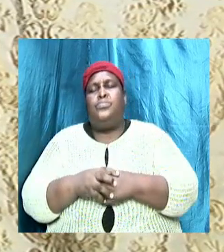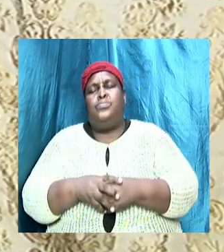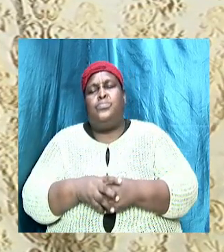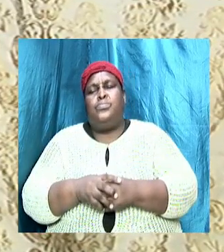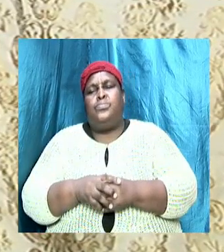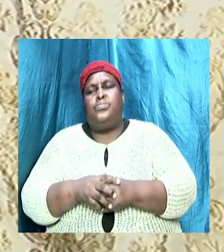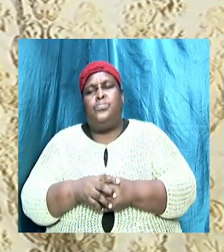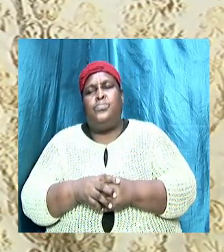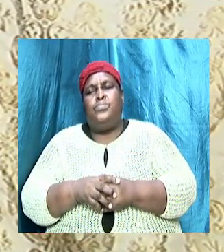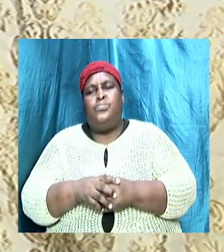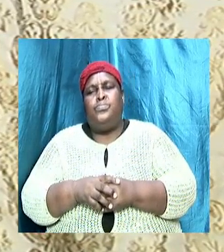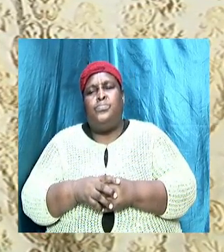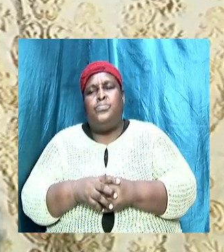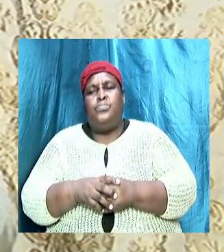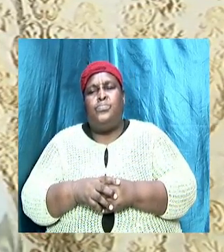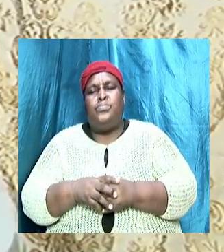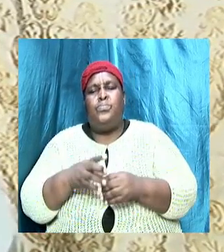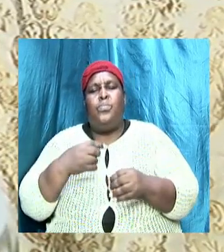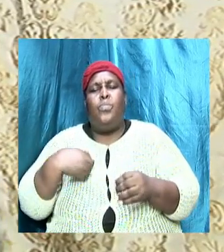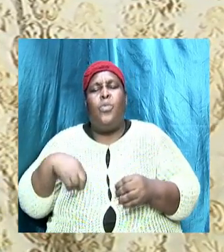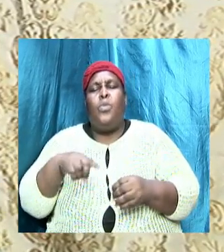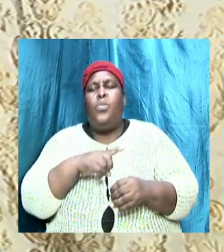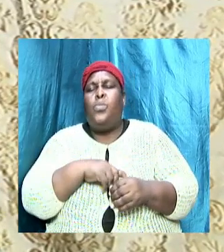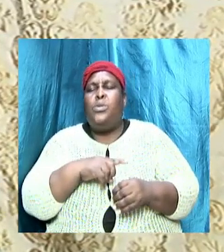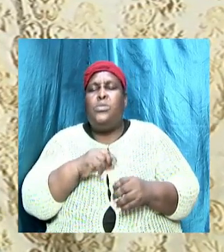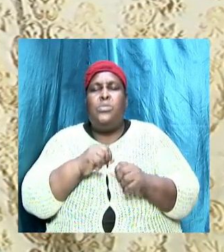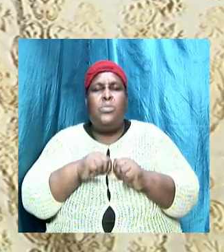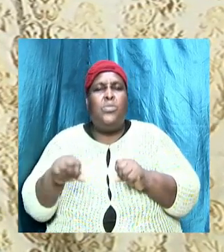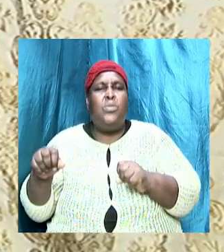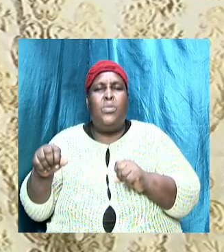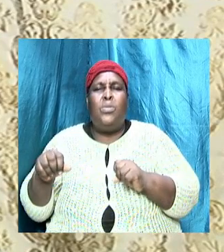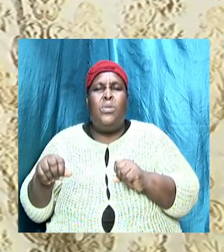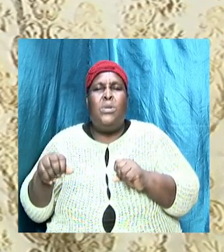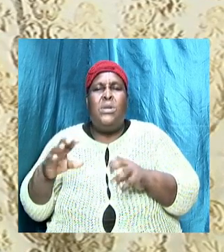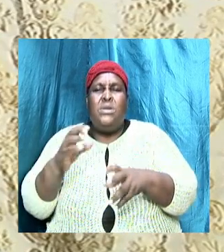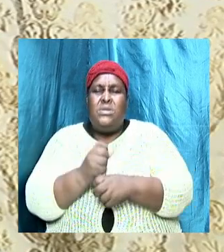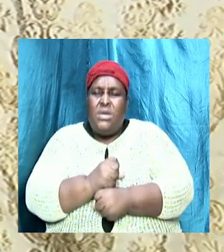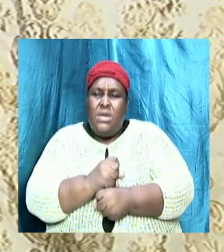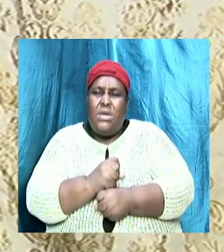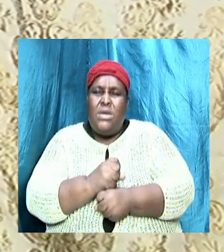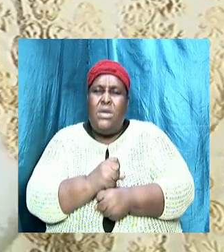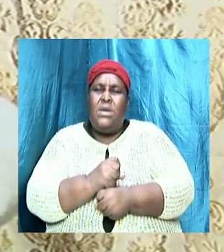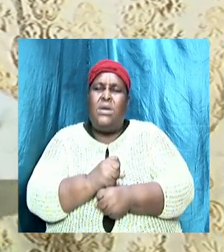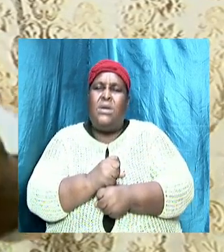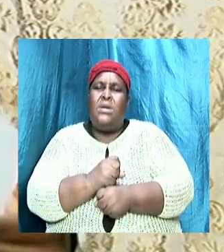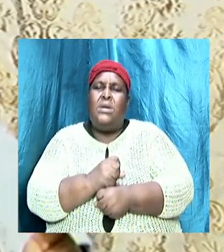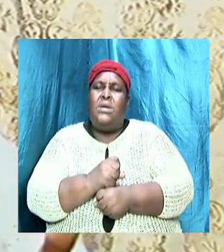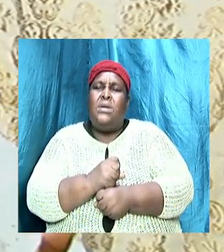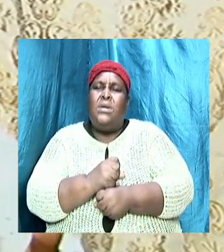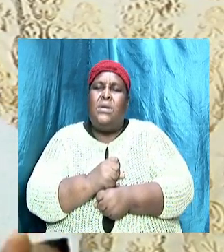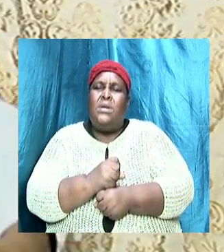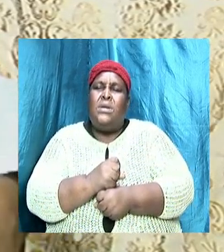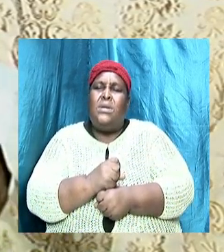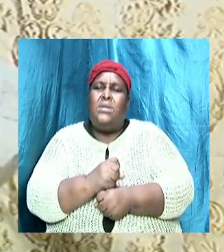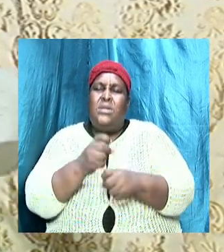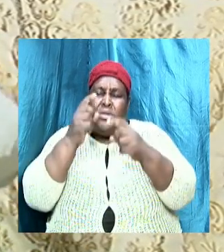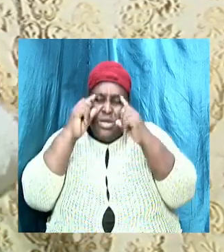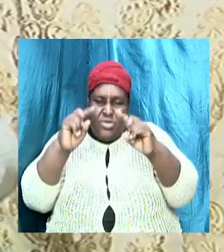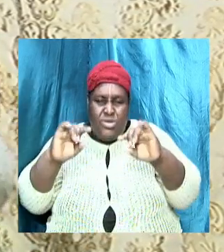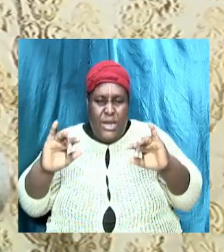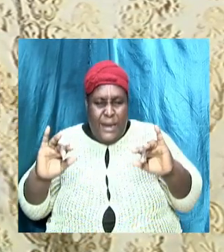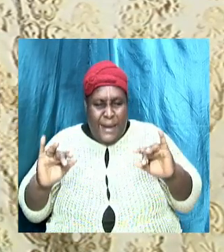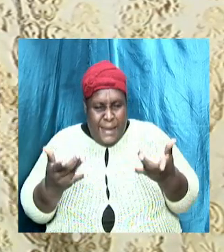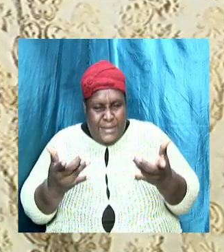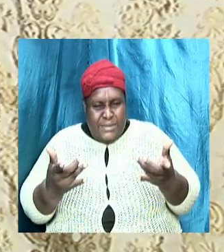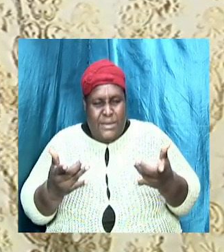sacred trust and we dare not tamper with what God has given to us we dare not